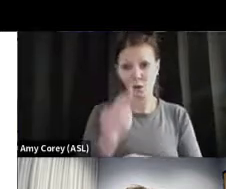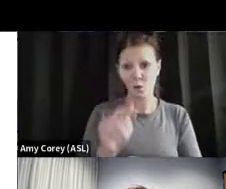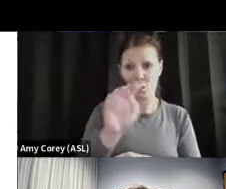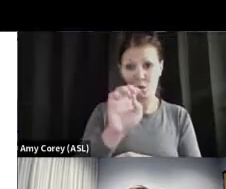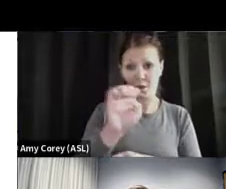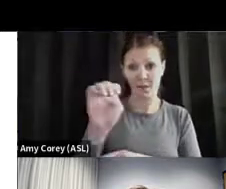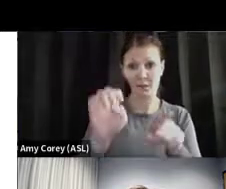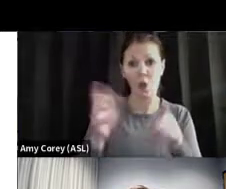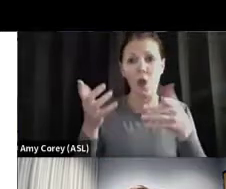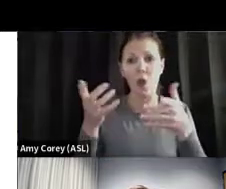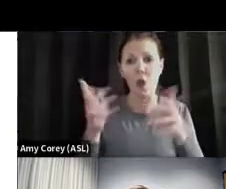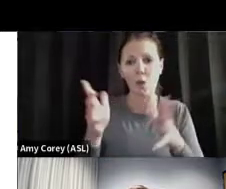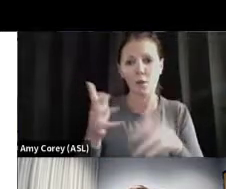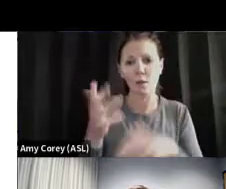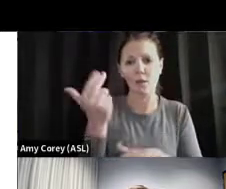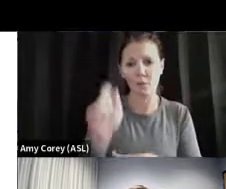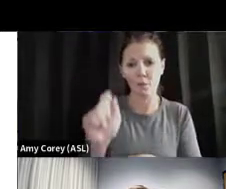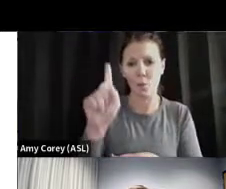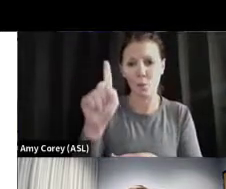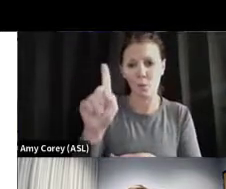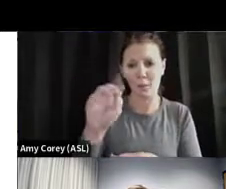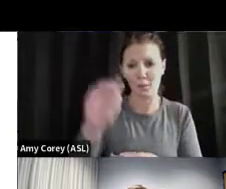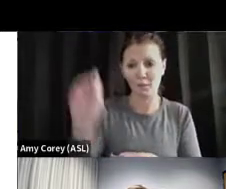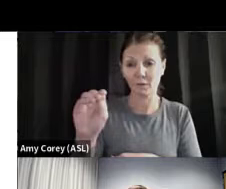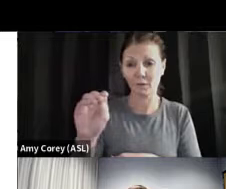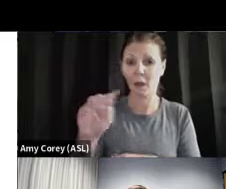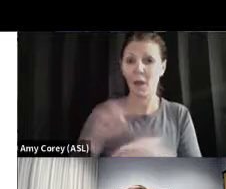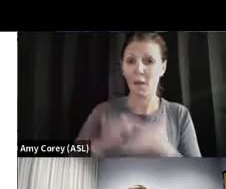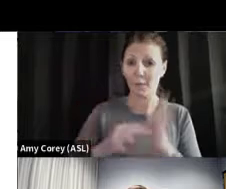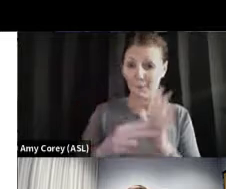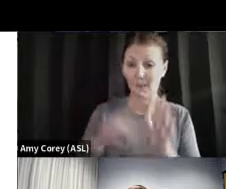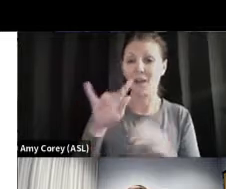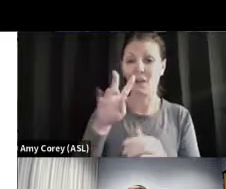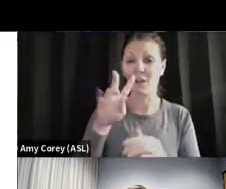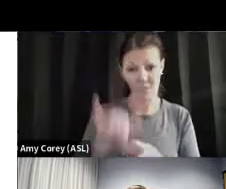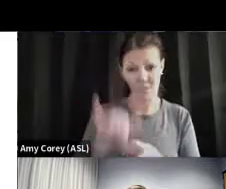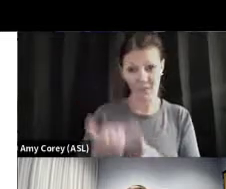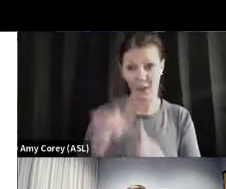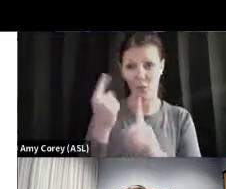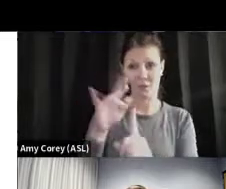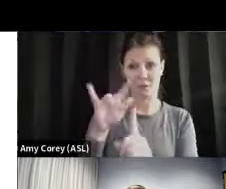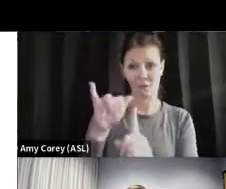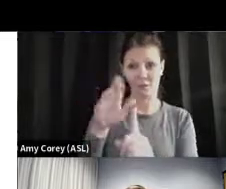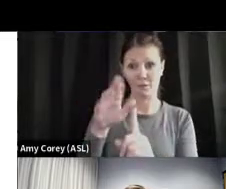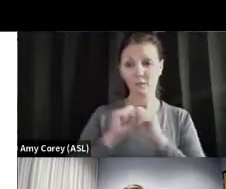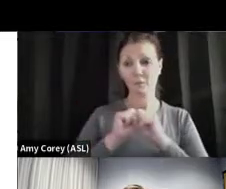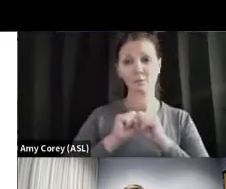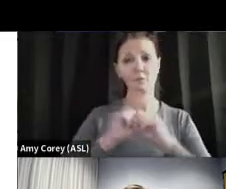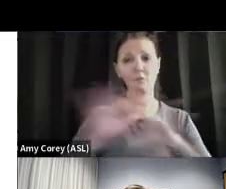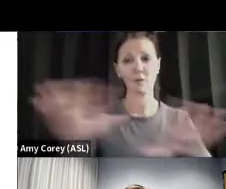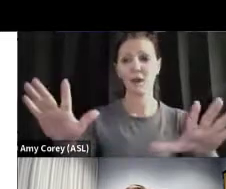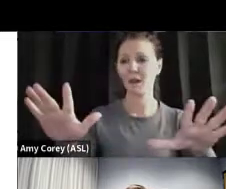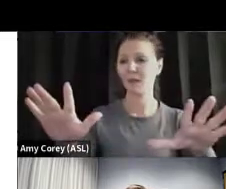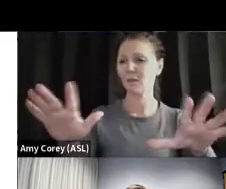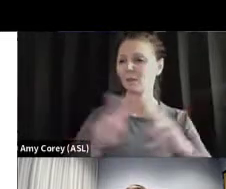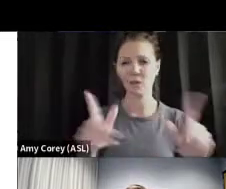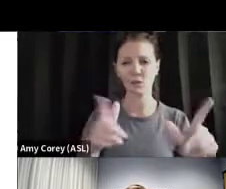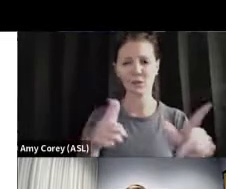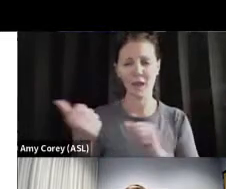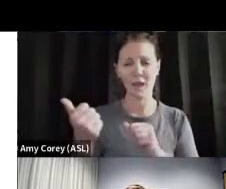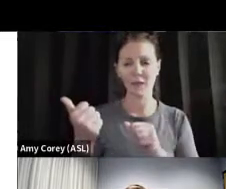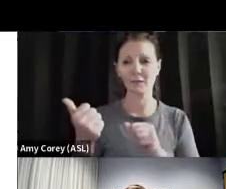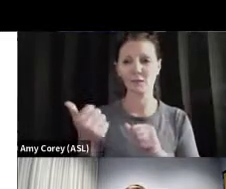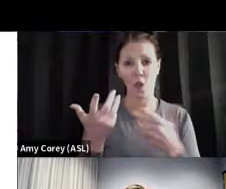.1%. So this virus is spreading very quickly. It comprises 13% of all cases of the